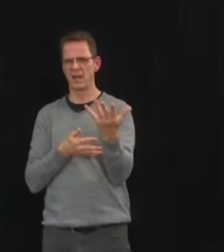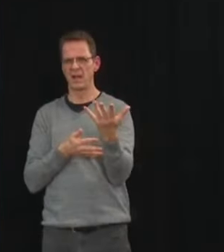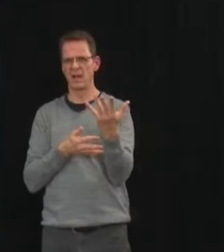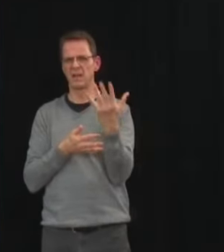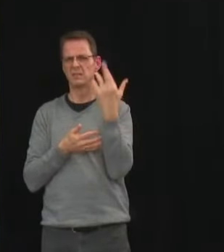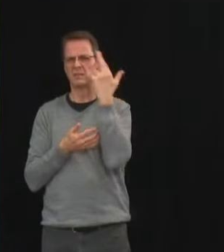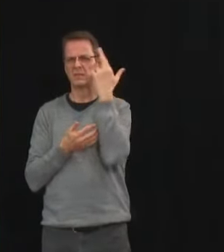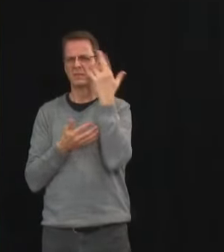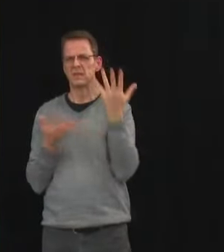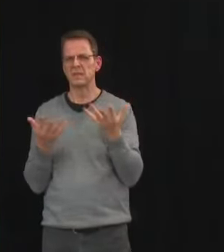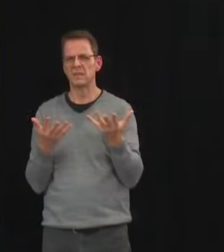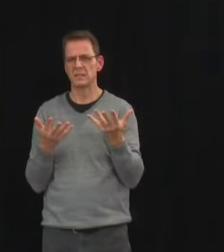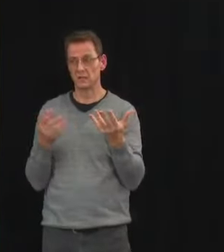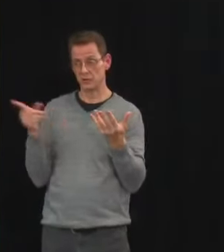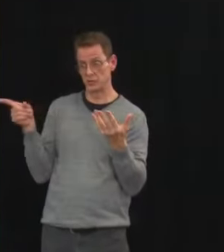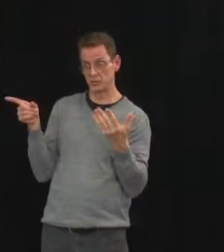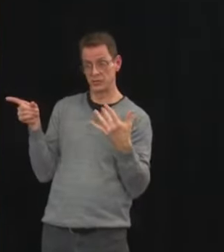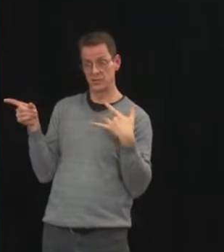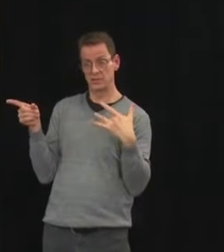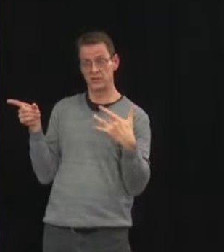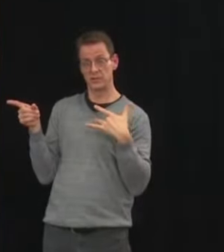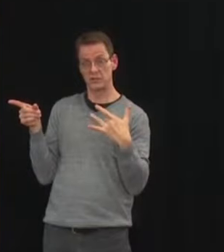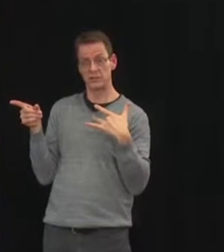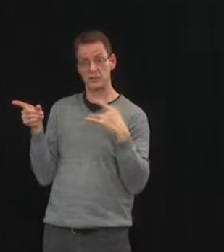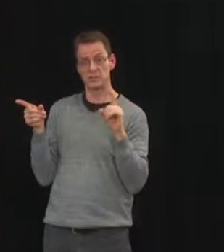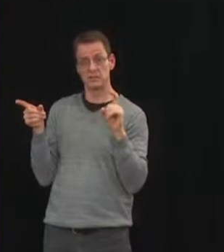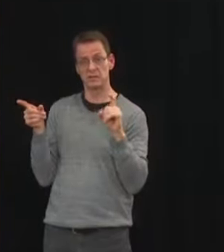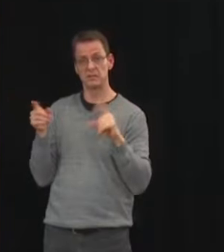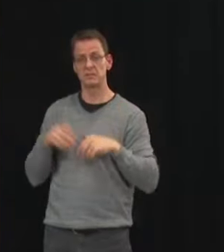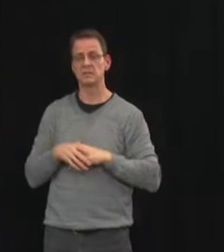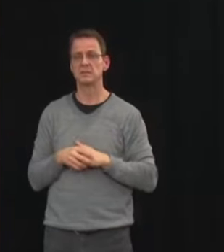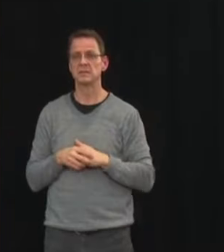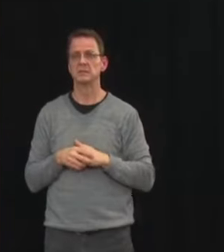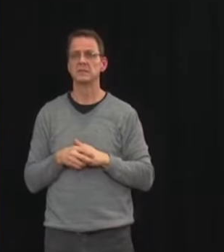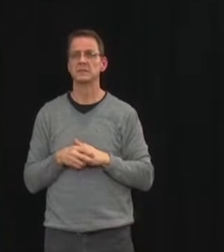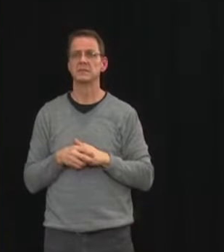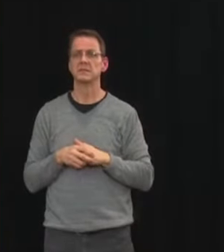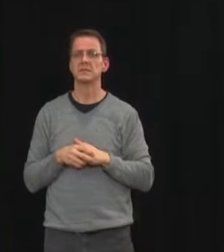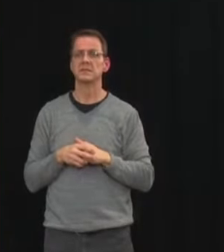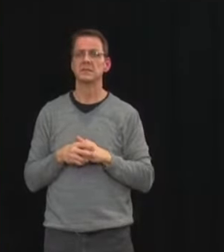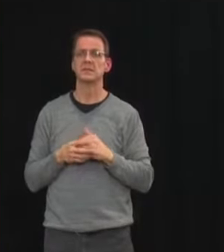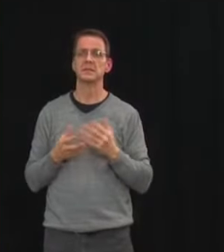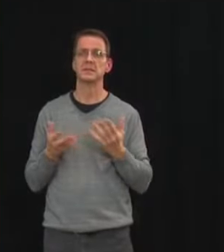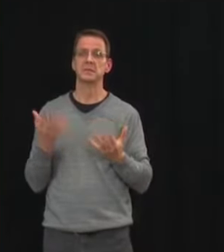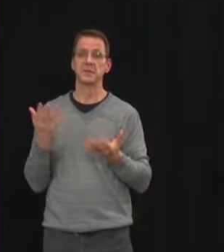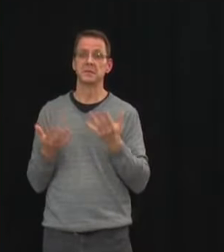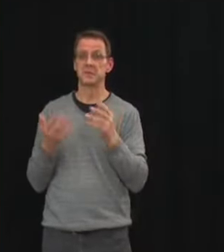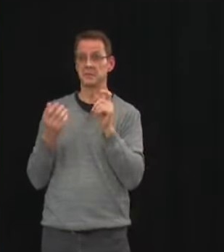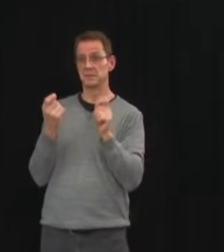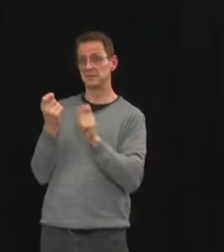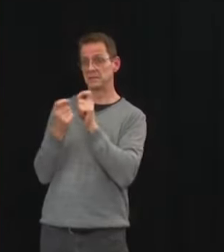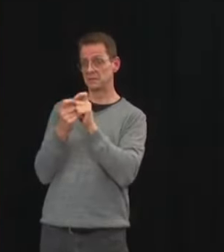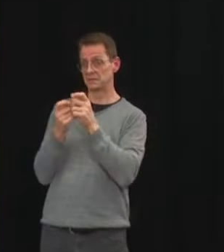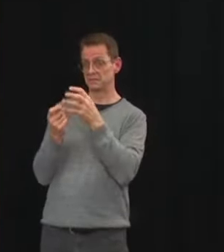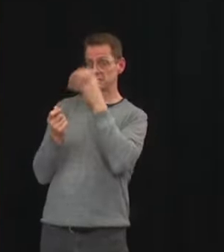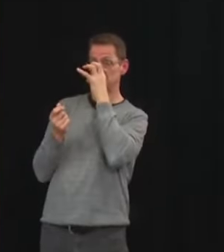you know restrictions for that particular area that would try to bring infections under control? Very good question James. Actually we spent a fair